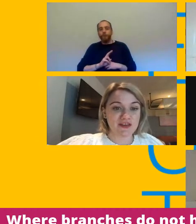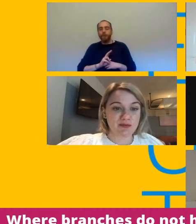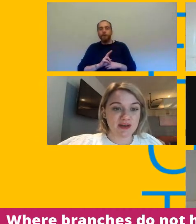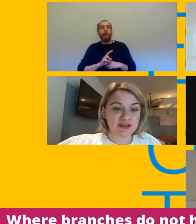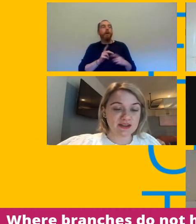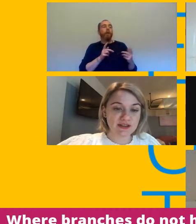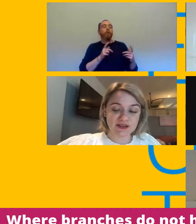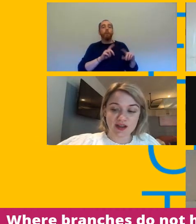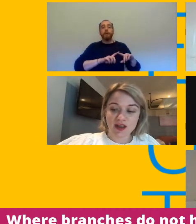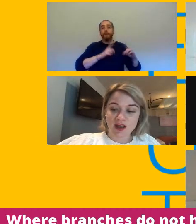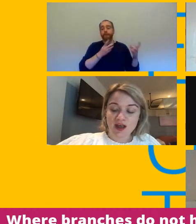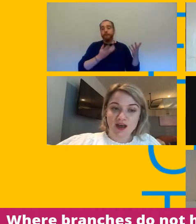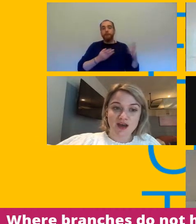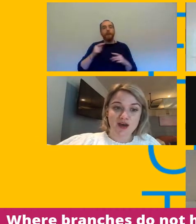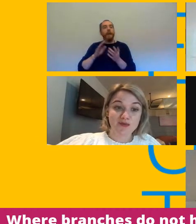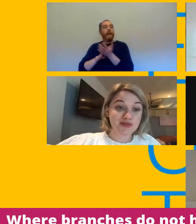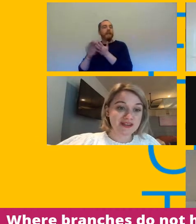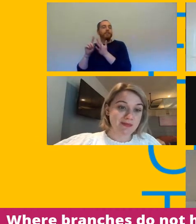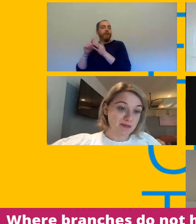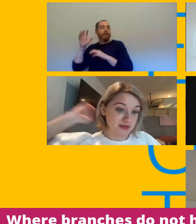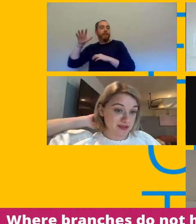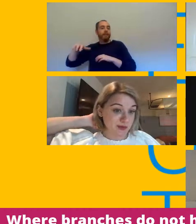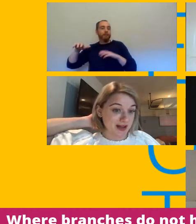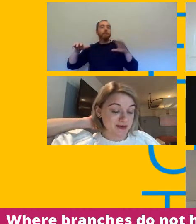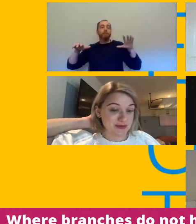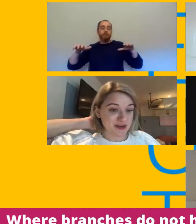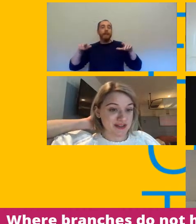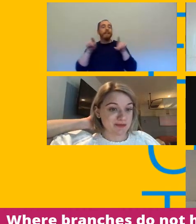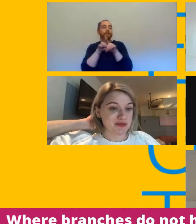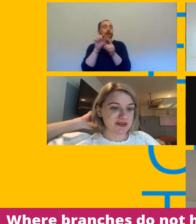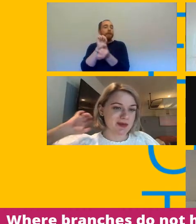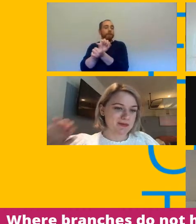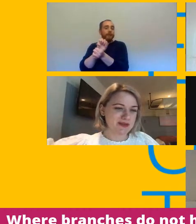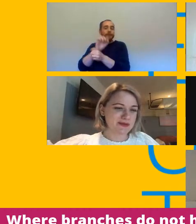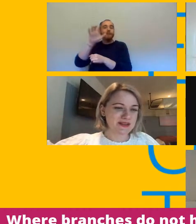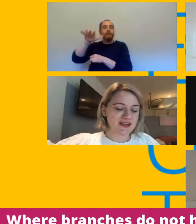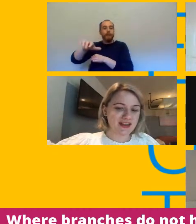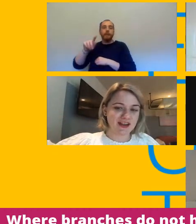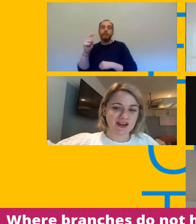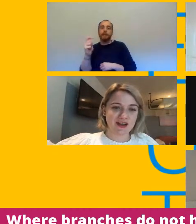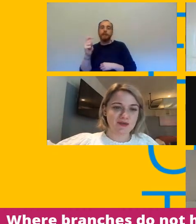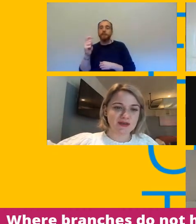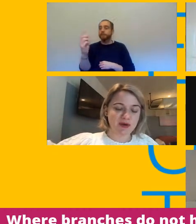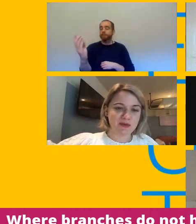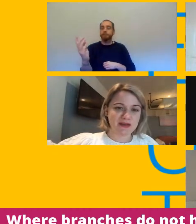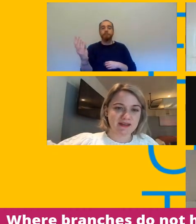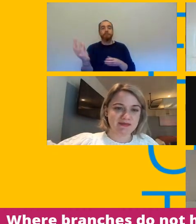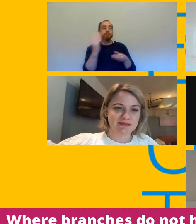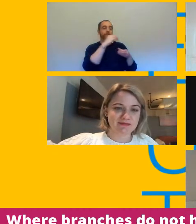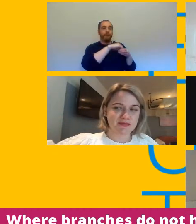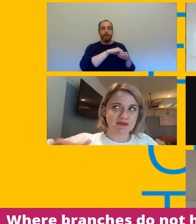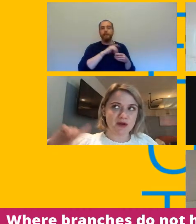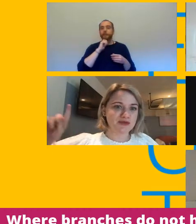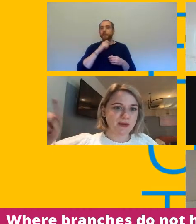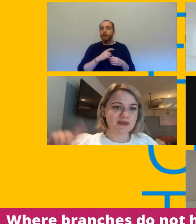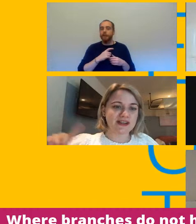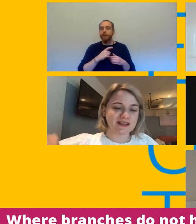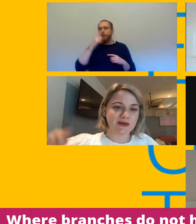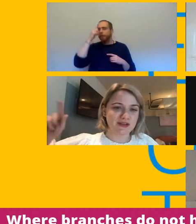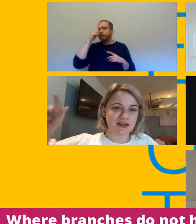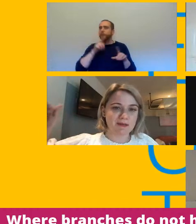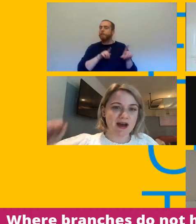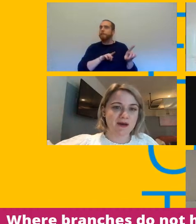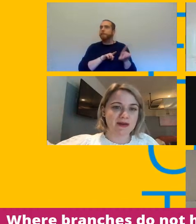fe presence um prison members as well we've got 10 prison members which i think um is probably the most